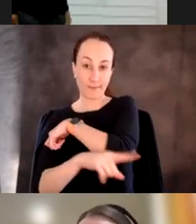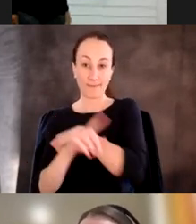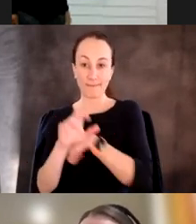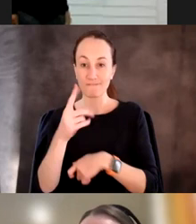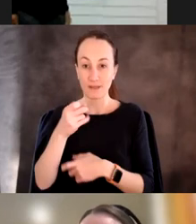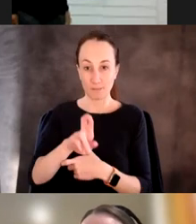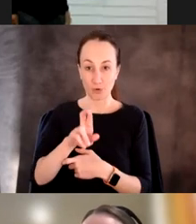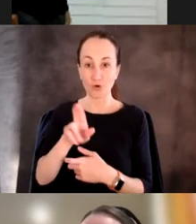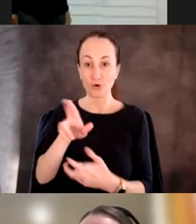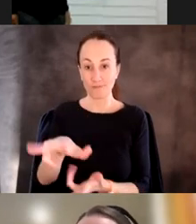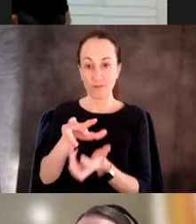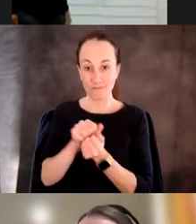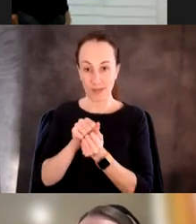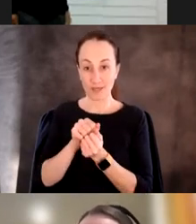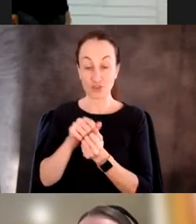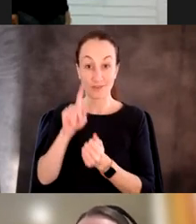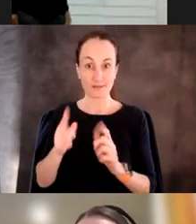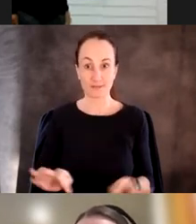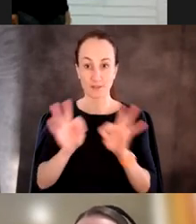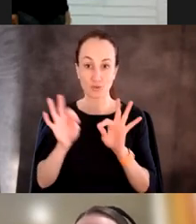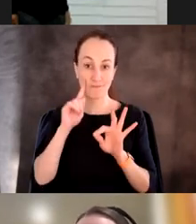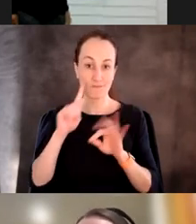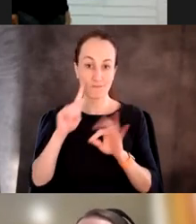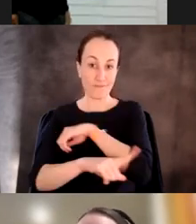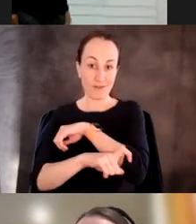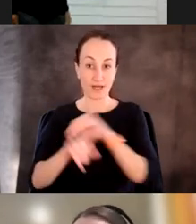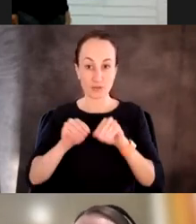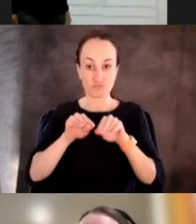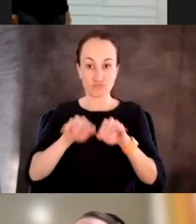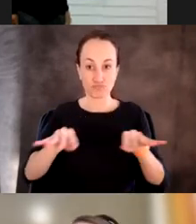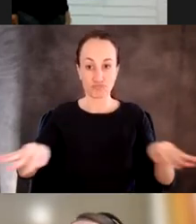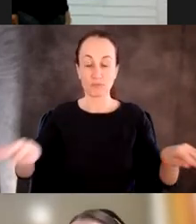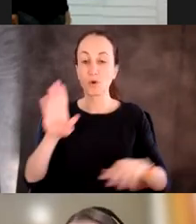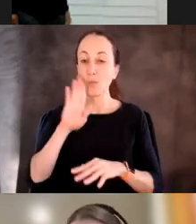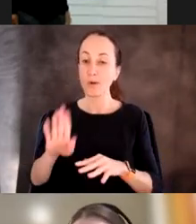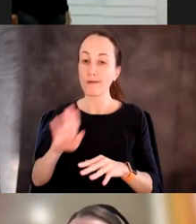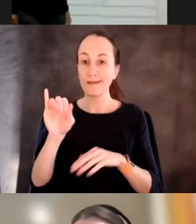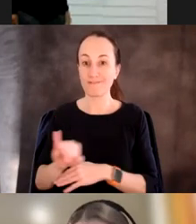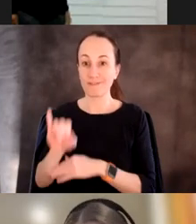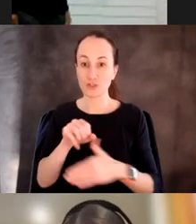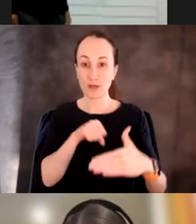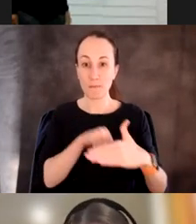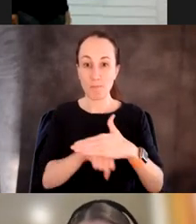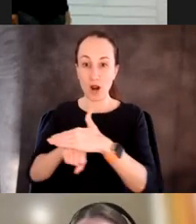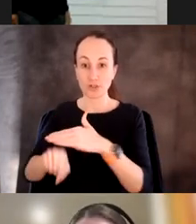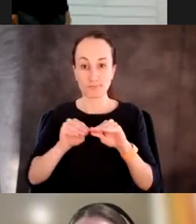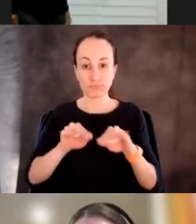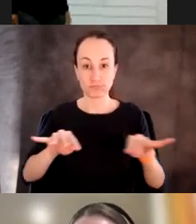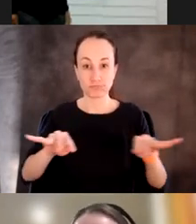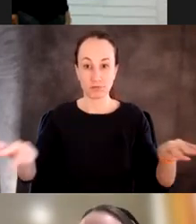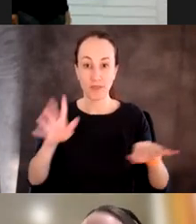bacteriophage propagation, and thus you'll get infectious progeny phage that can go forth and increase their numbers.